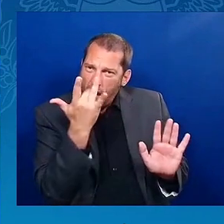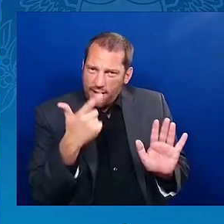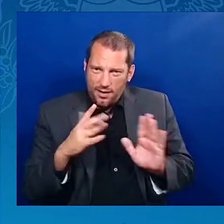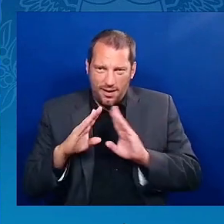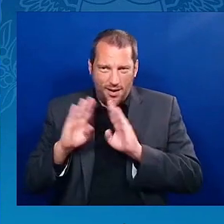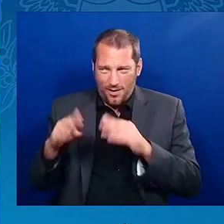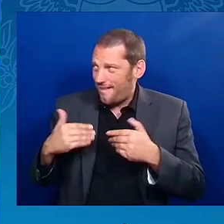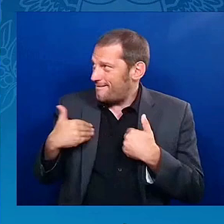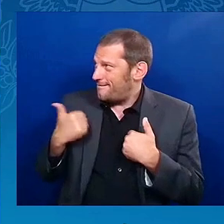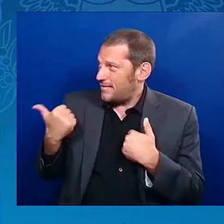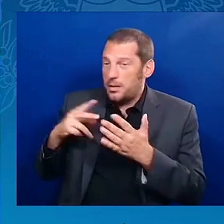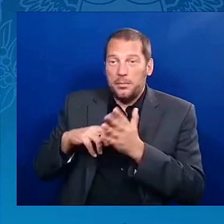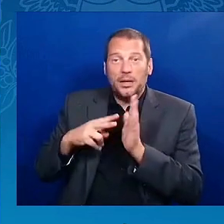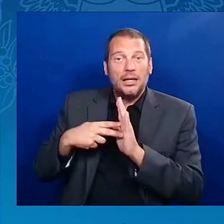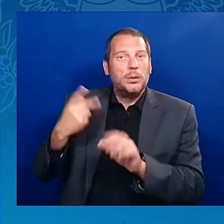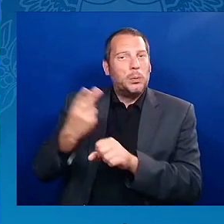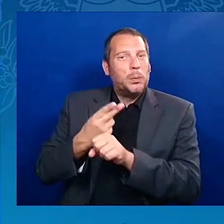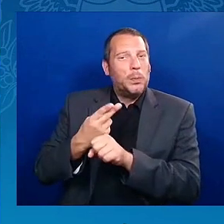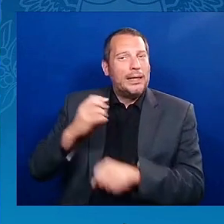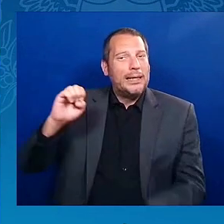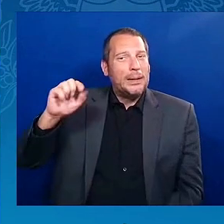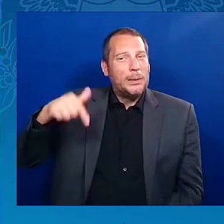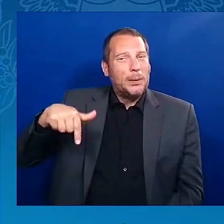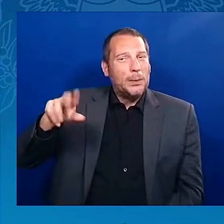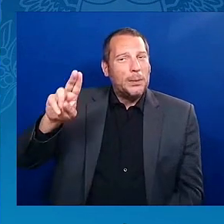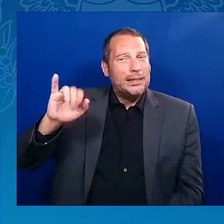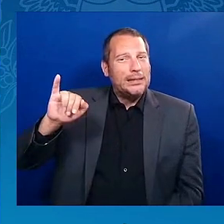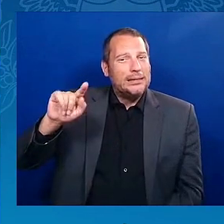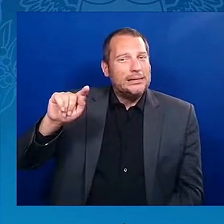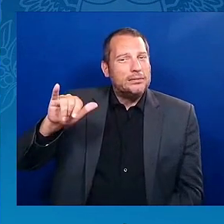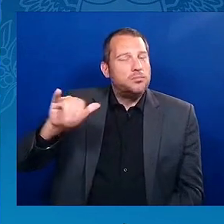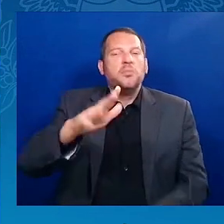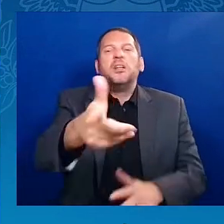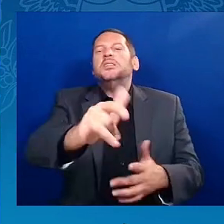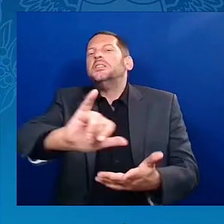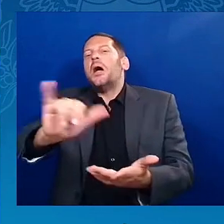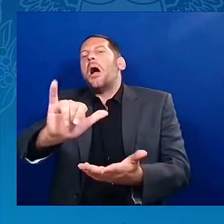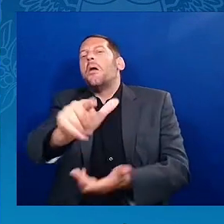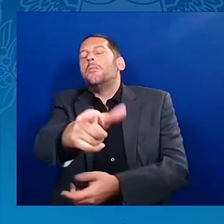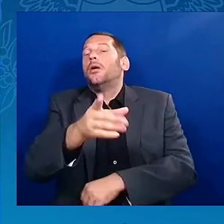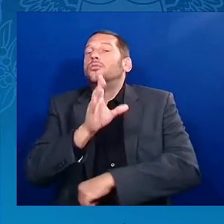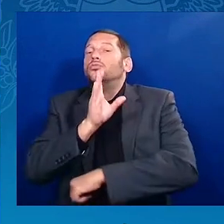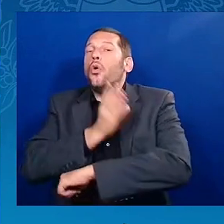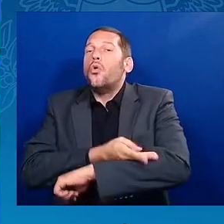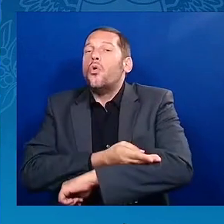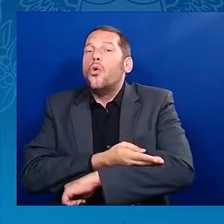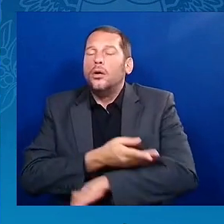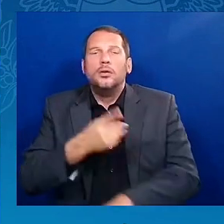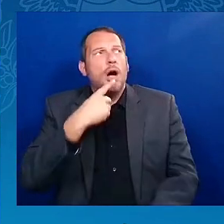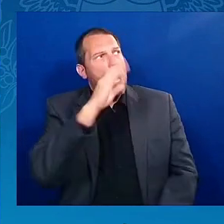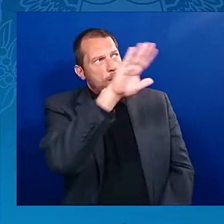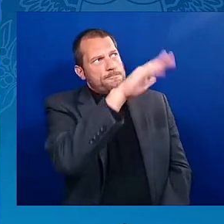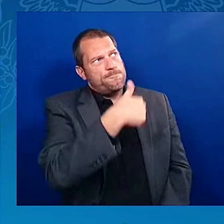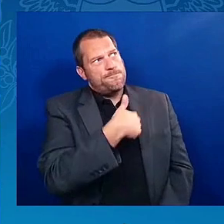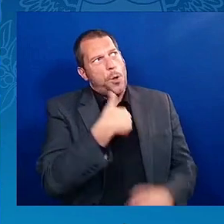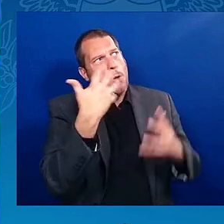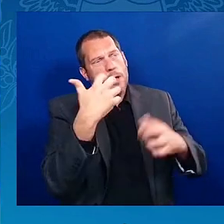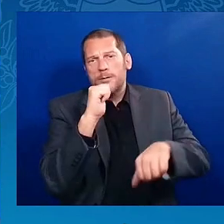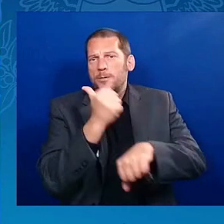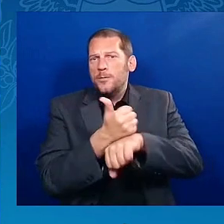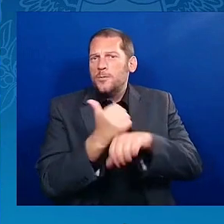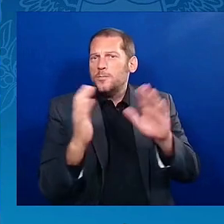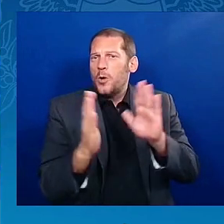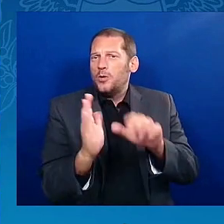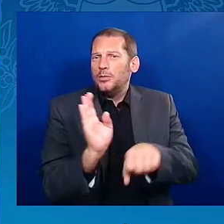Or let's say your daughter says, I want to start a small business. And you can say to your child, honey, you don't have to